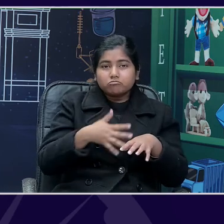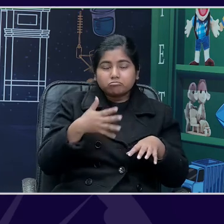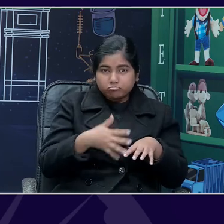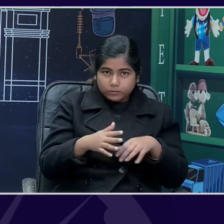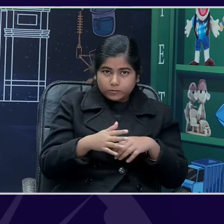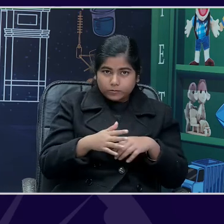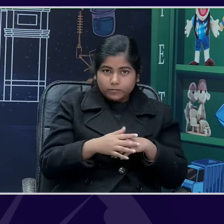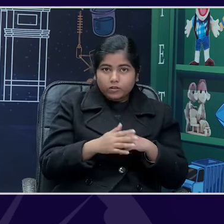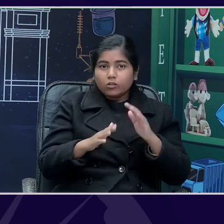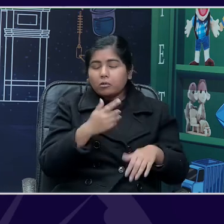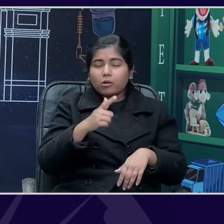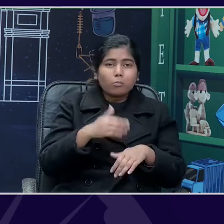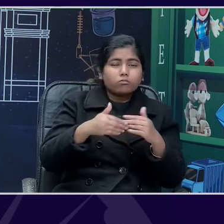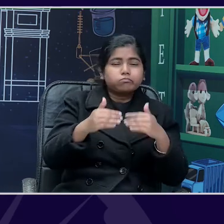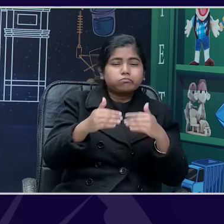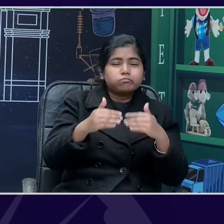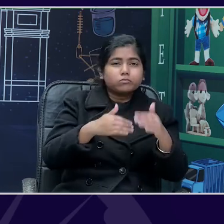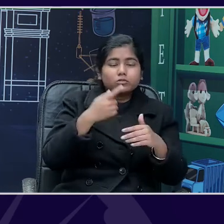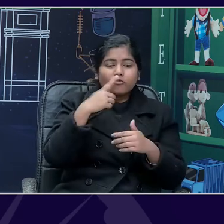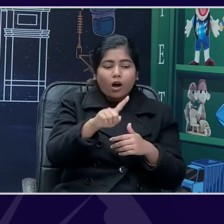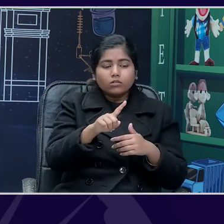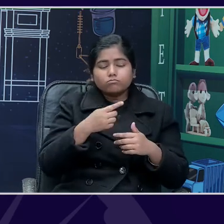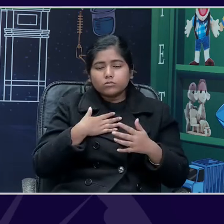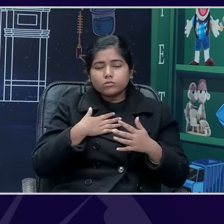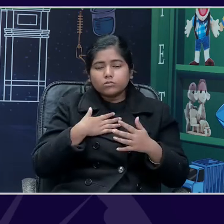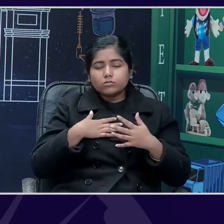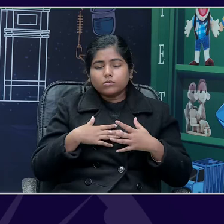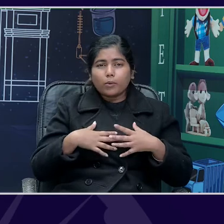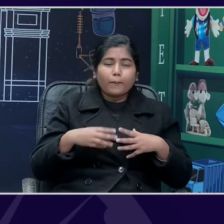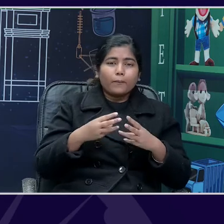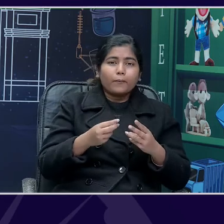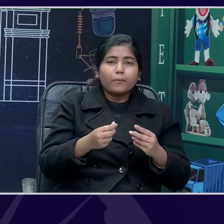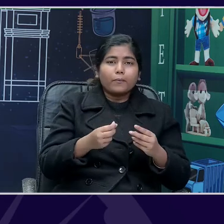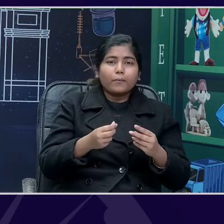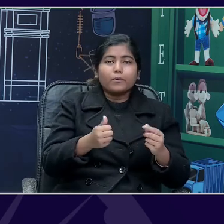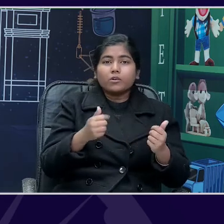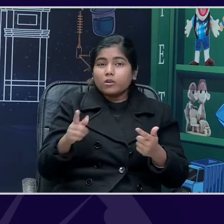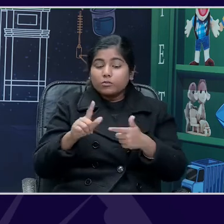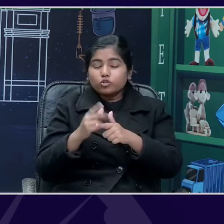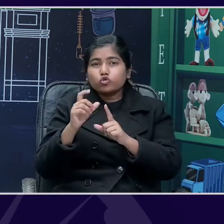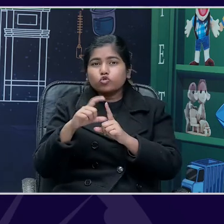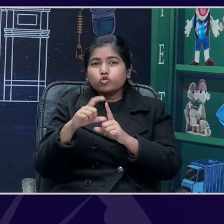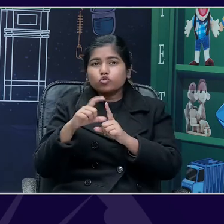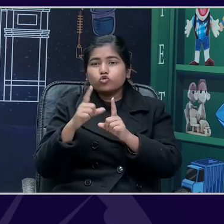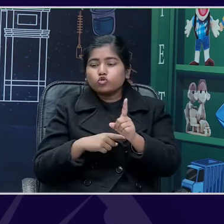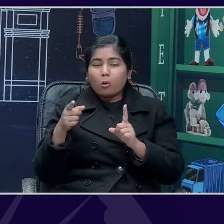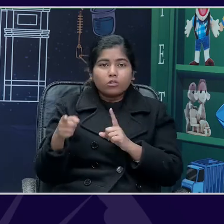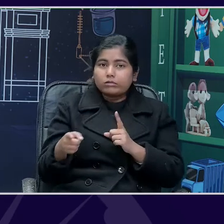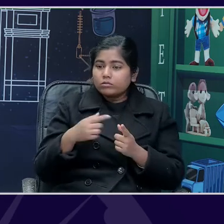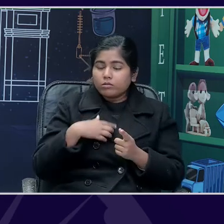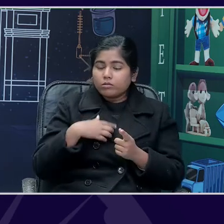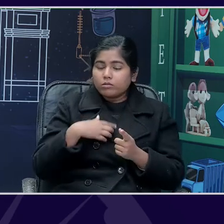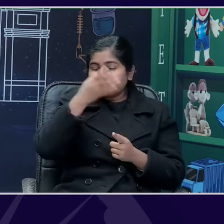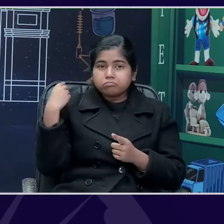started recovering, but, you know, Jody could never, you know, forget about the little fawn that that doe